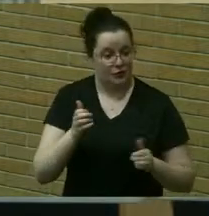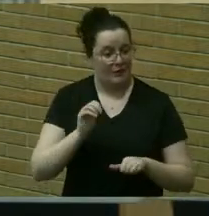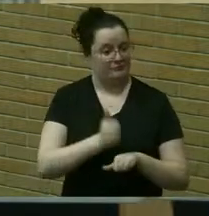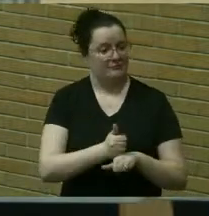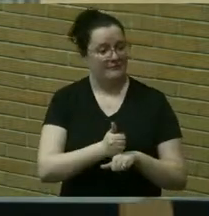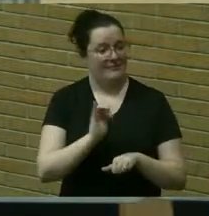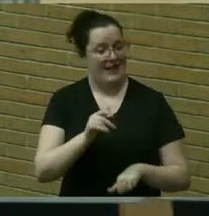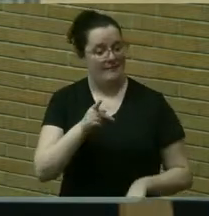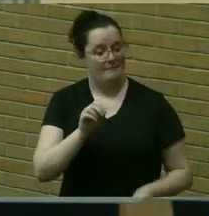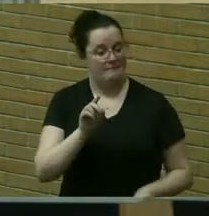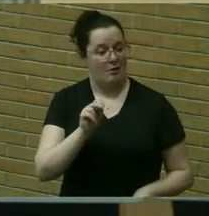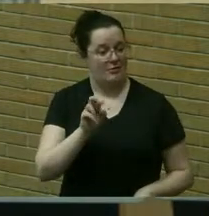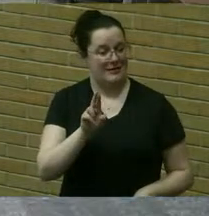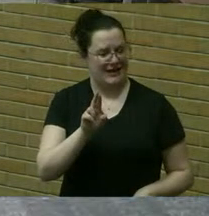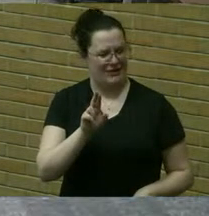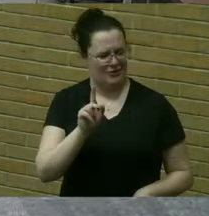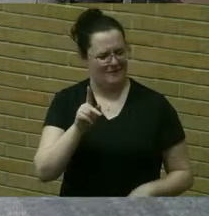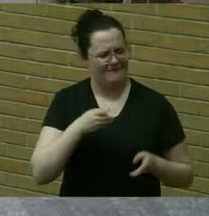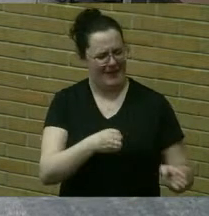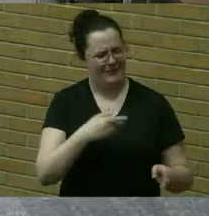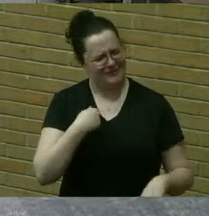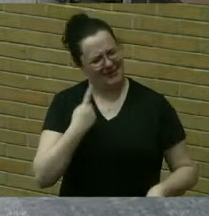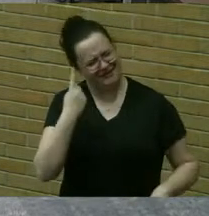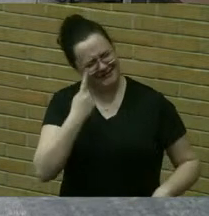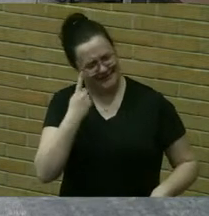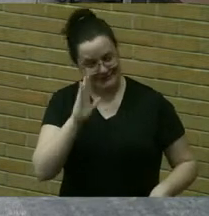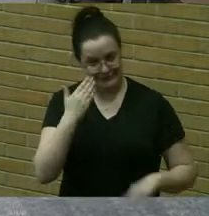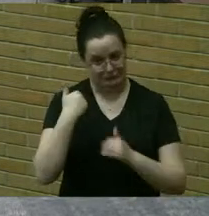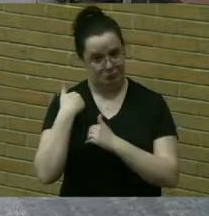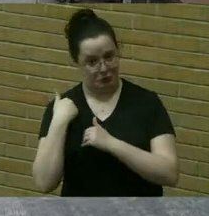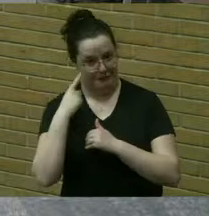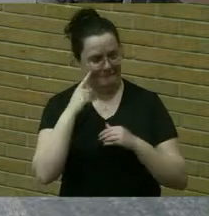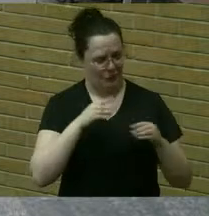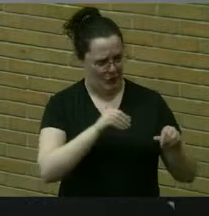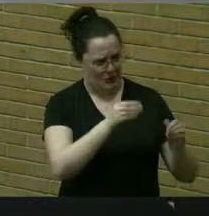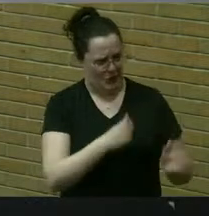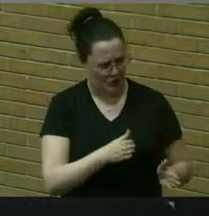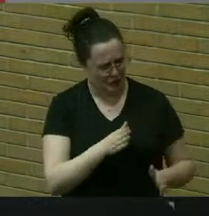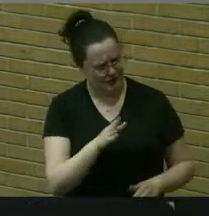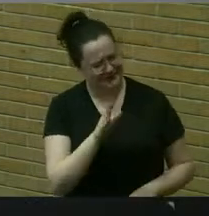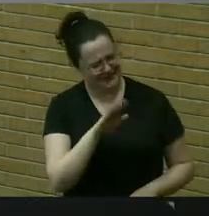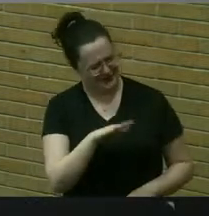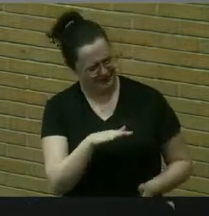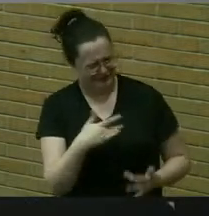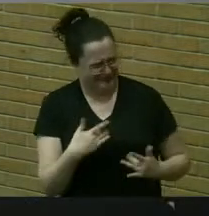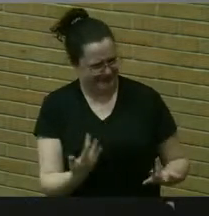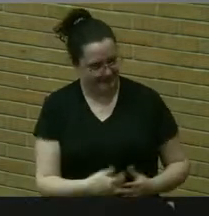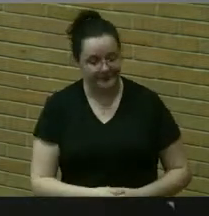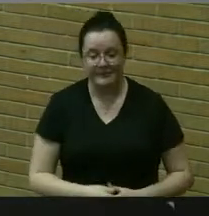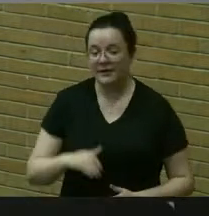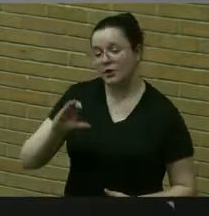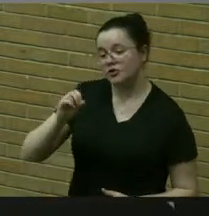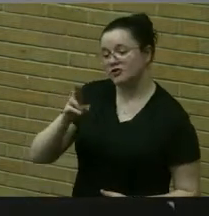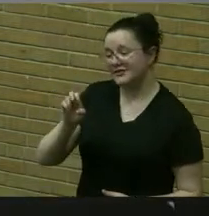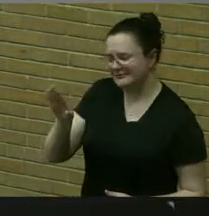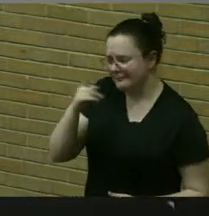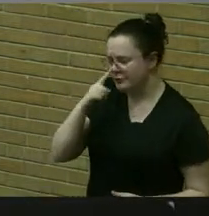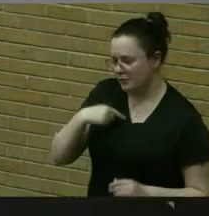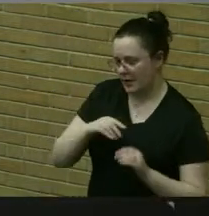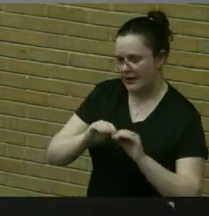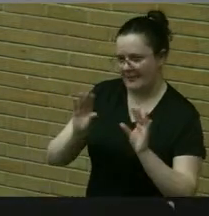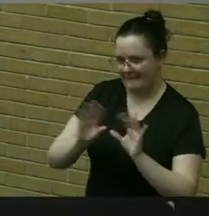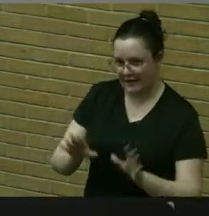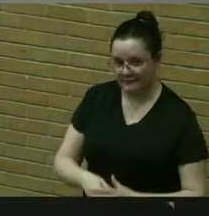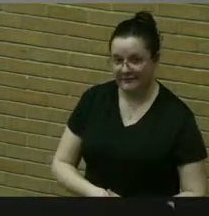what can i clarify um surprisingly um most